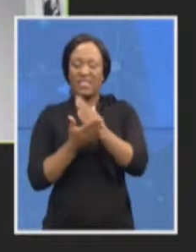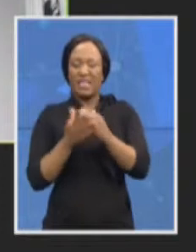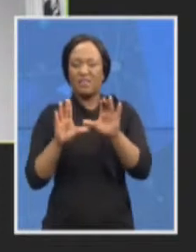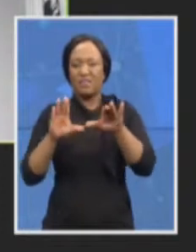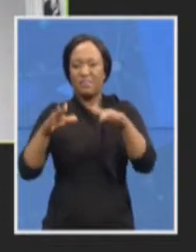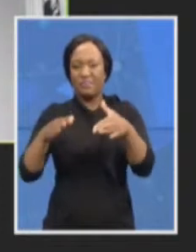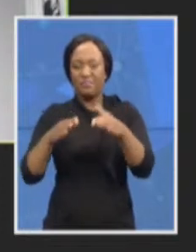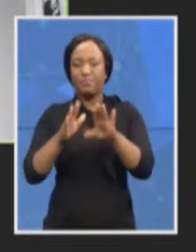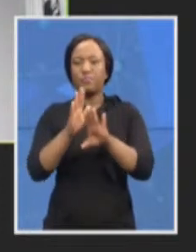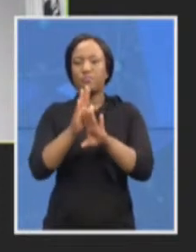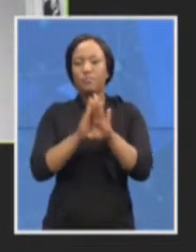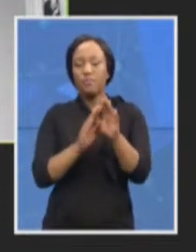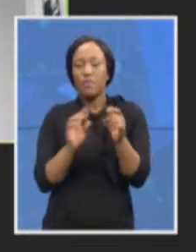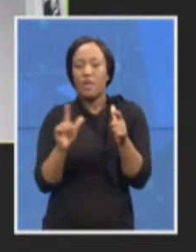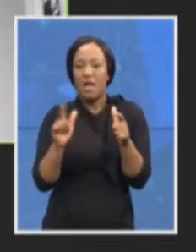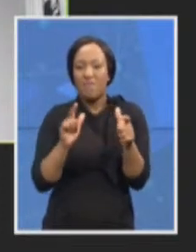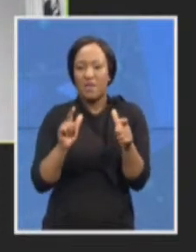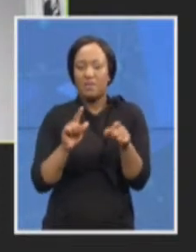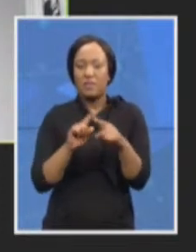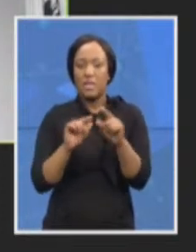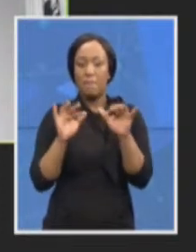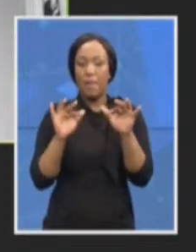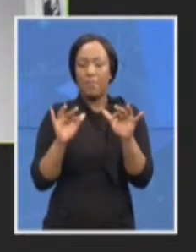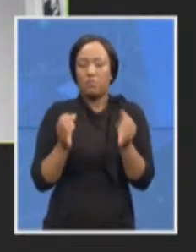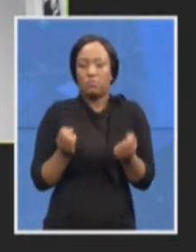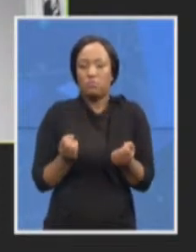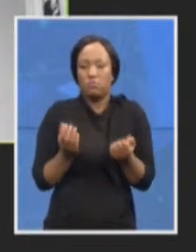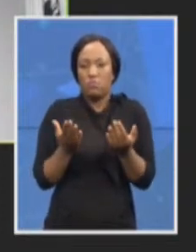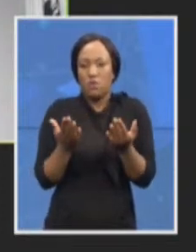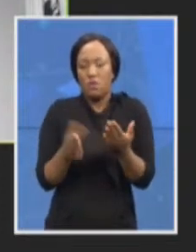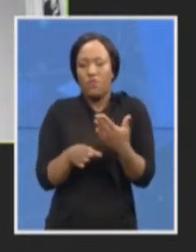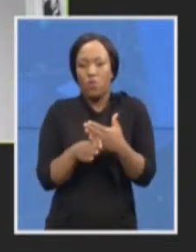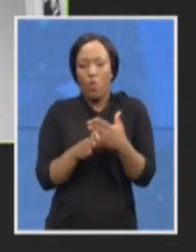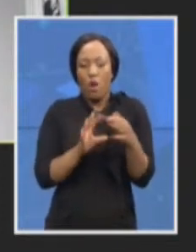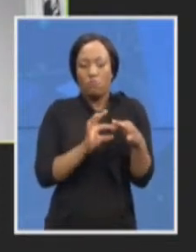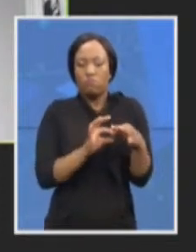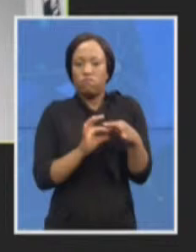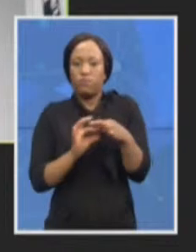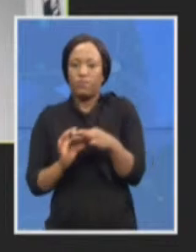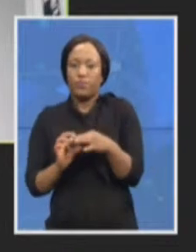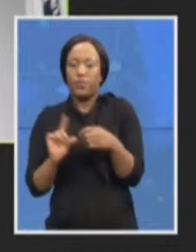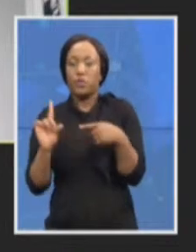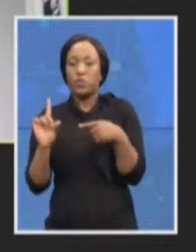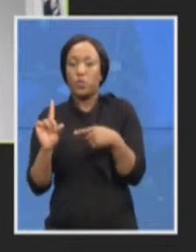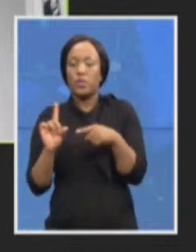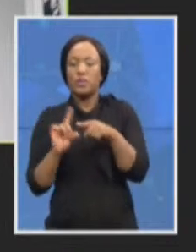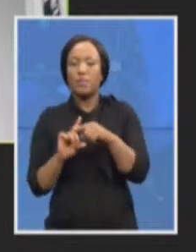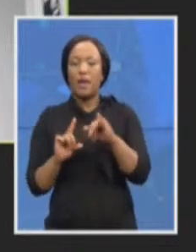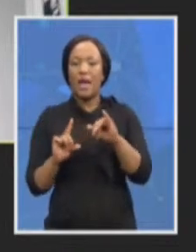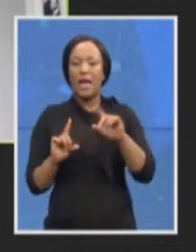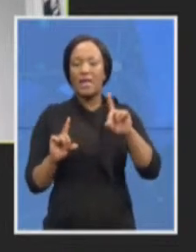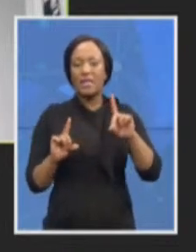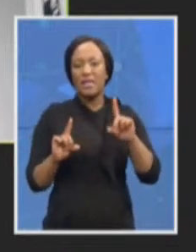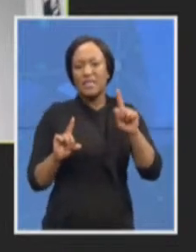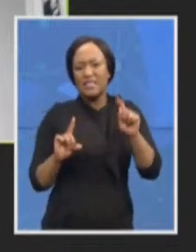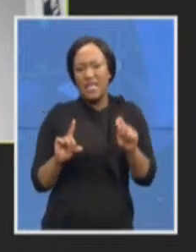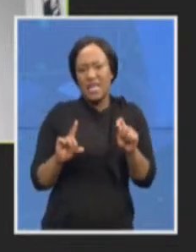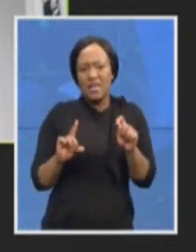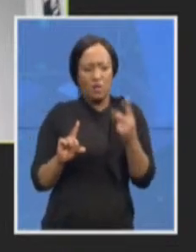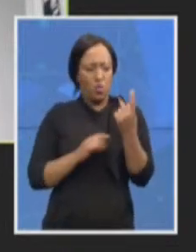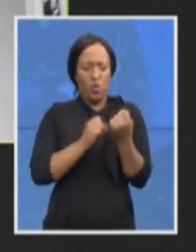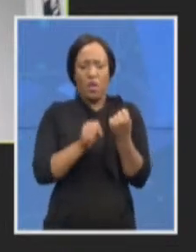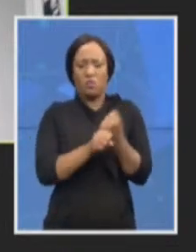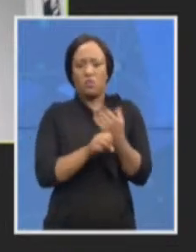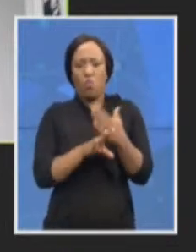delivery, has worked very closely with Advocate Cronier and the ID team for about two years. So it should not be surprising or